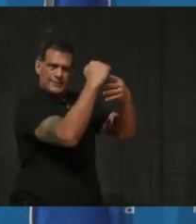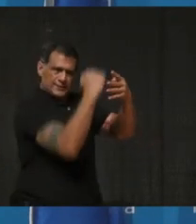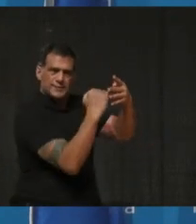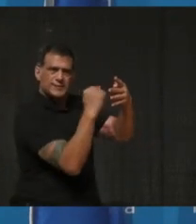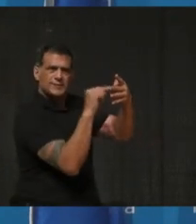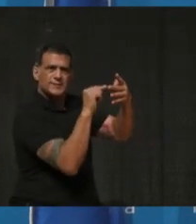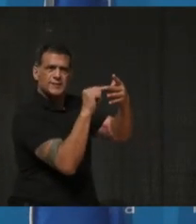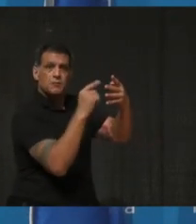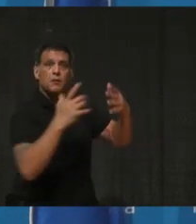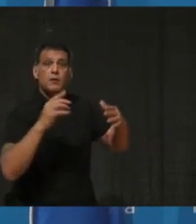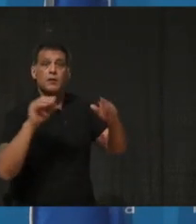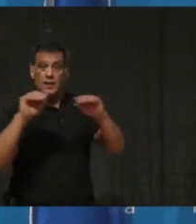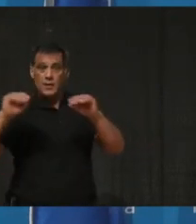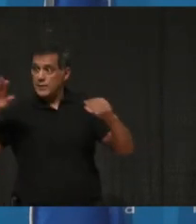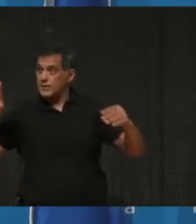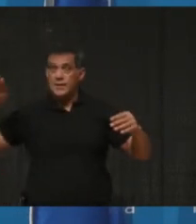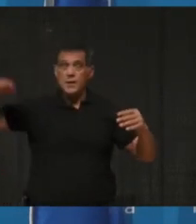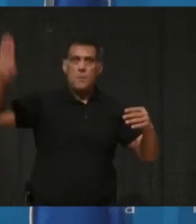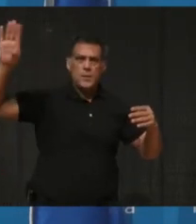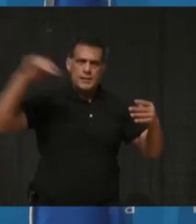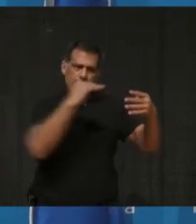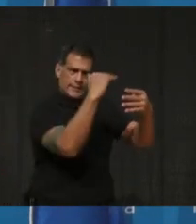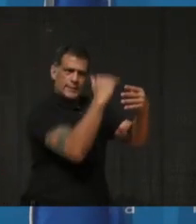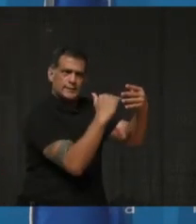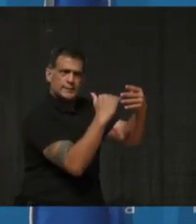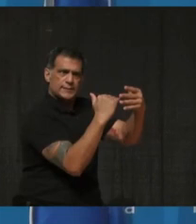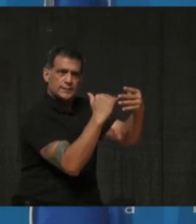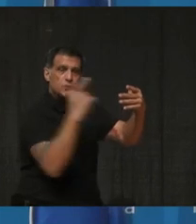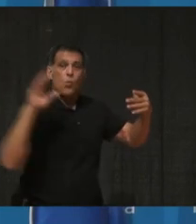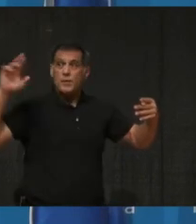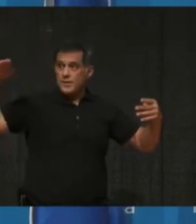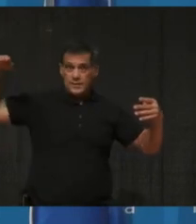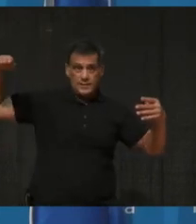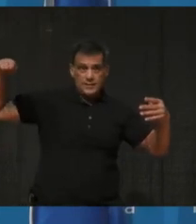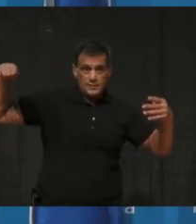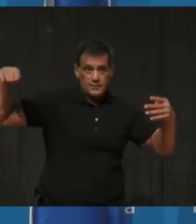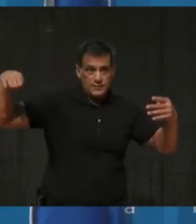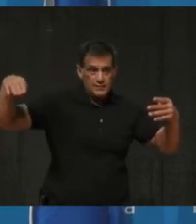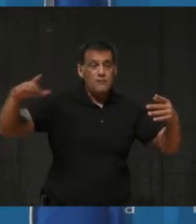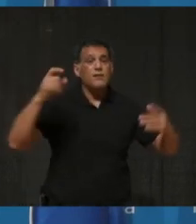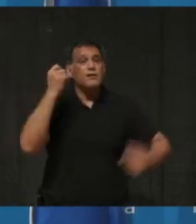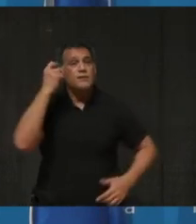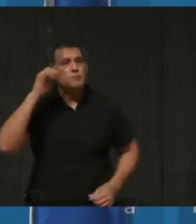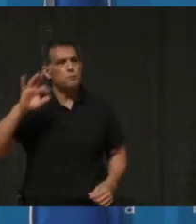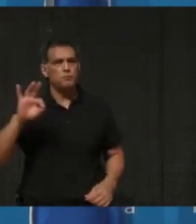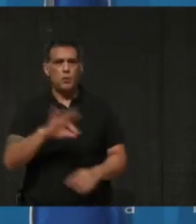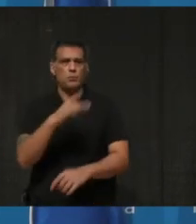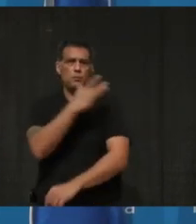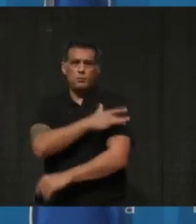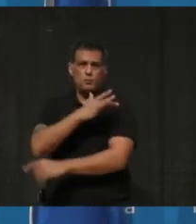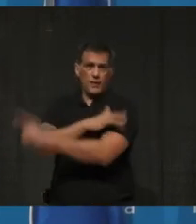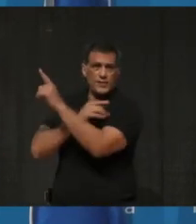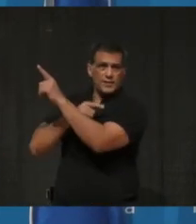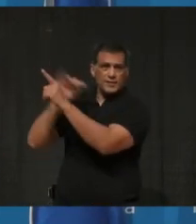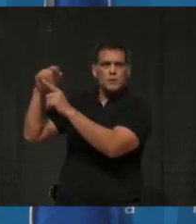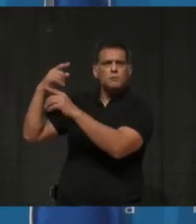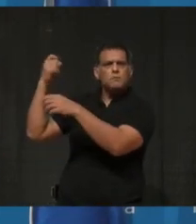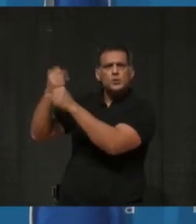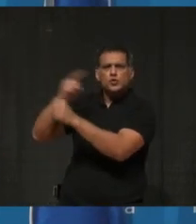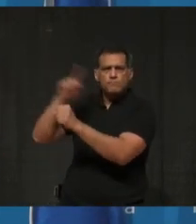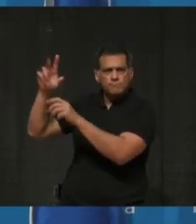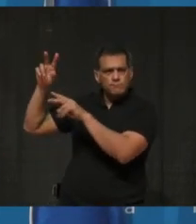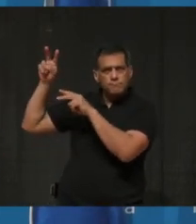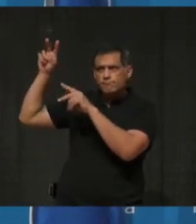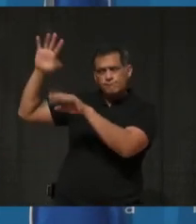increase in our numbers. The decision will ultimately be made by the province, as it always is, and we should know where we are